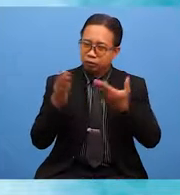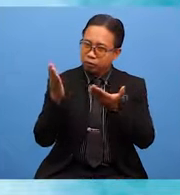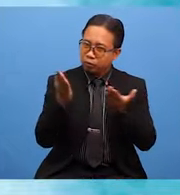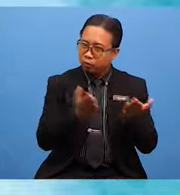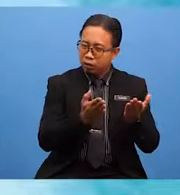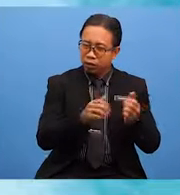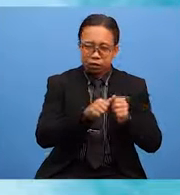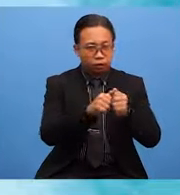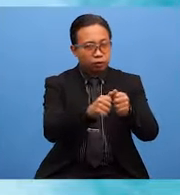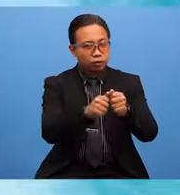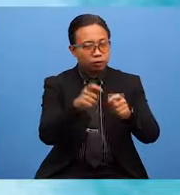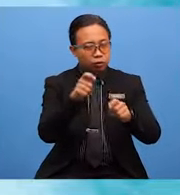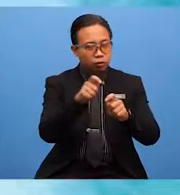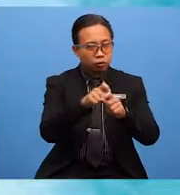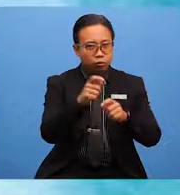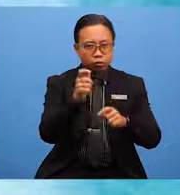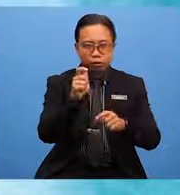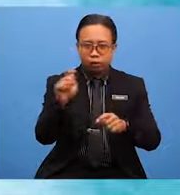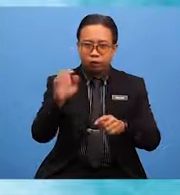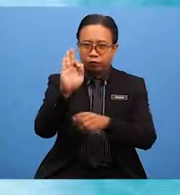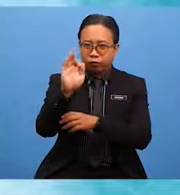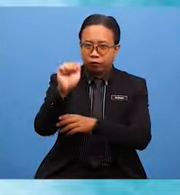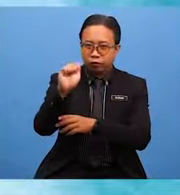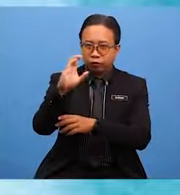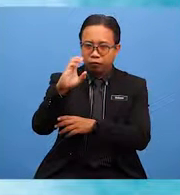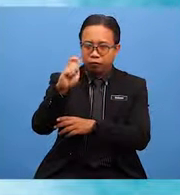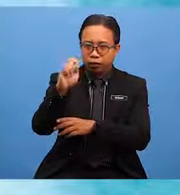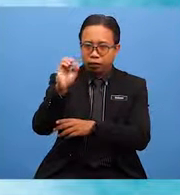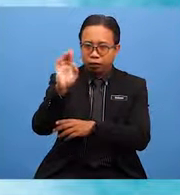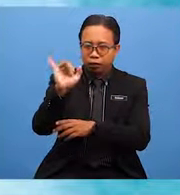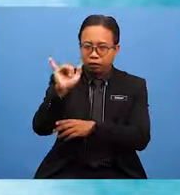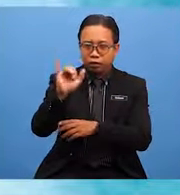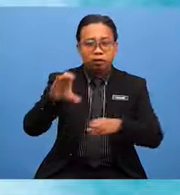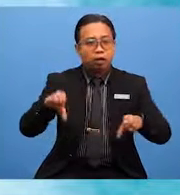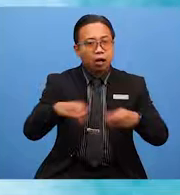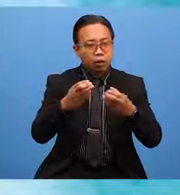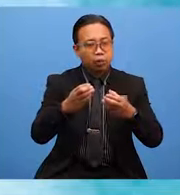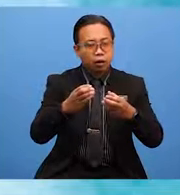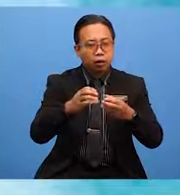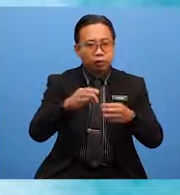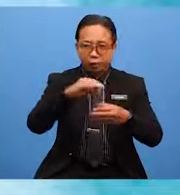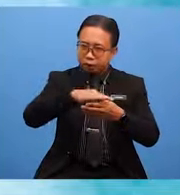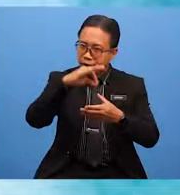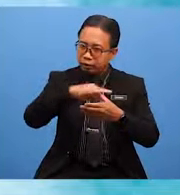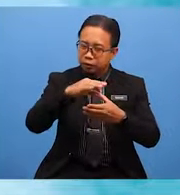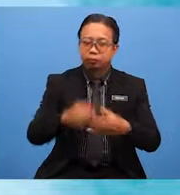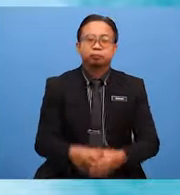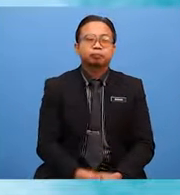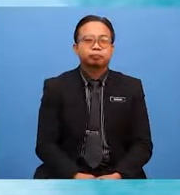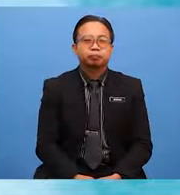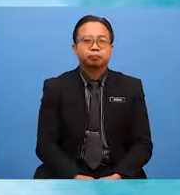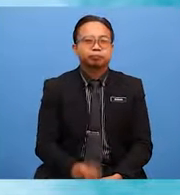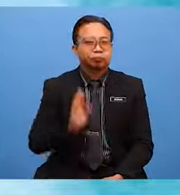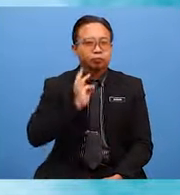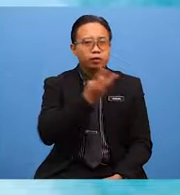accompanied us to the factory to explain the process of baking tea. Not only that, we